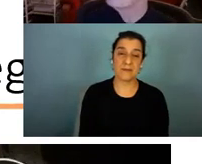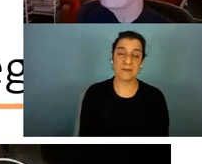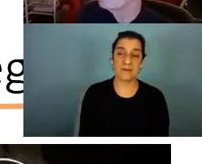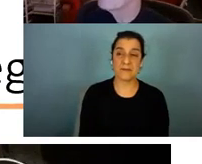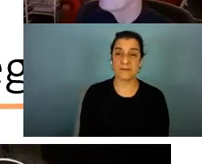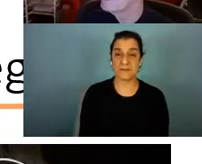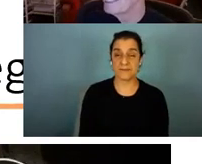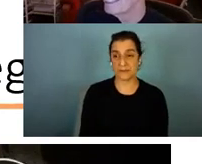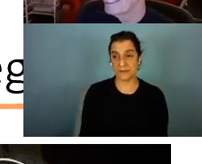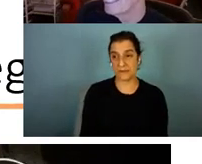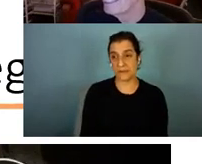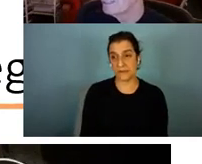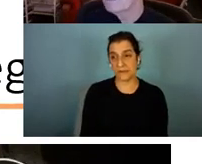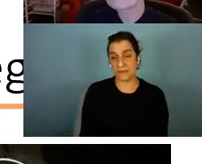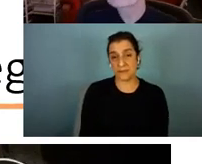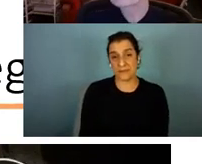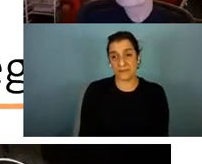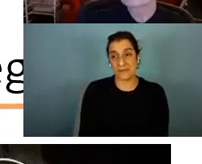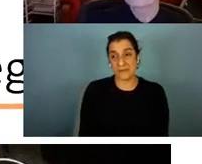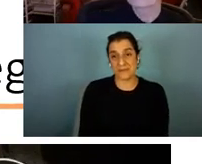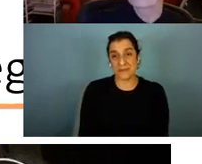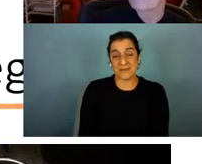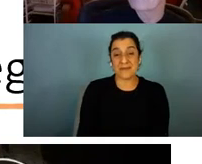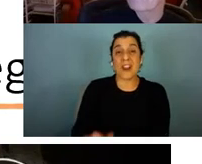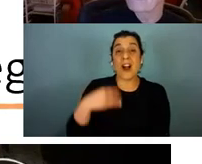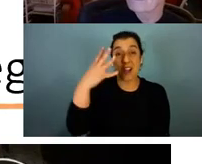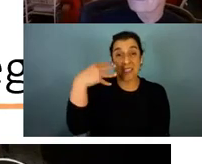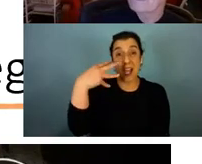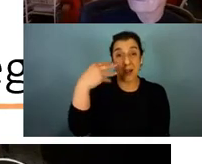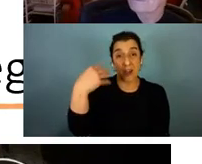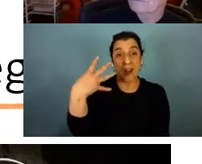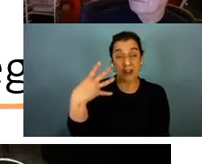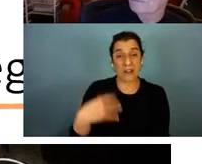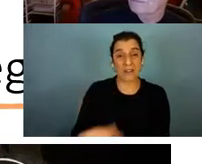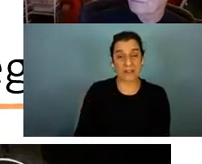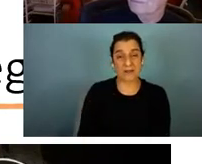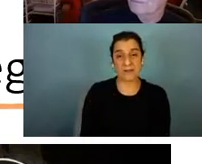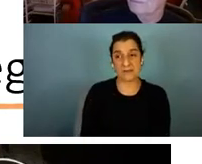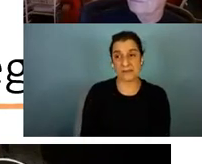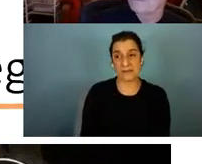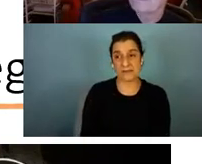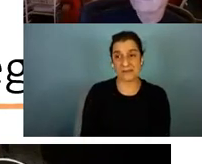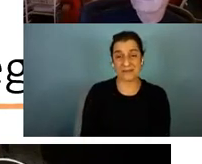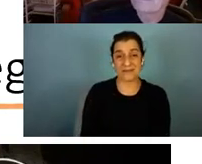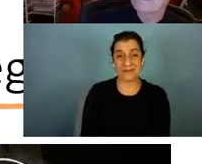Okay ... voor your camera on ... I will ... Dr. Napoli'sayımdirect I'll Kimberlie ...